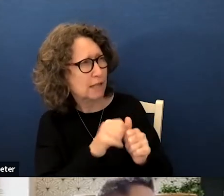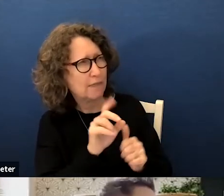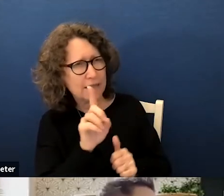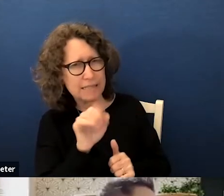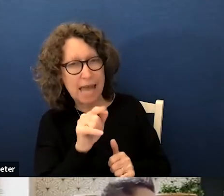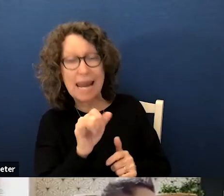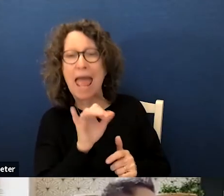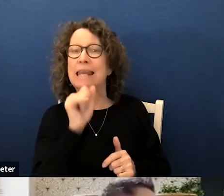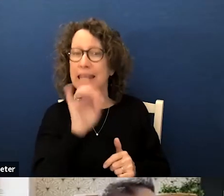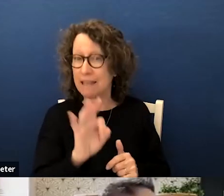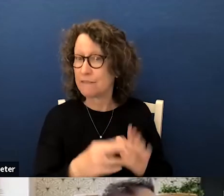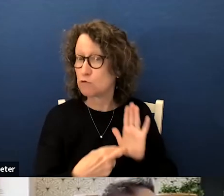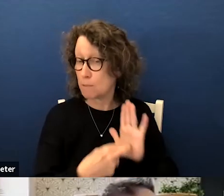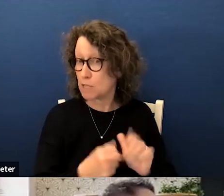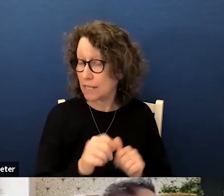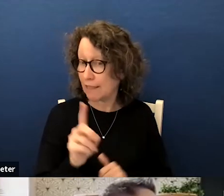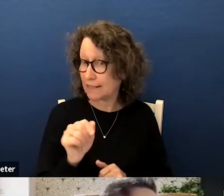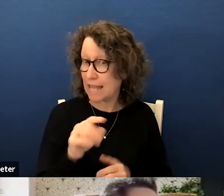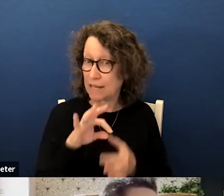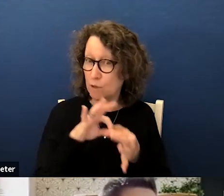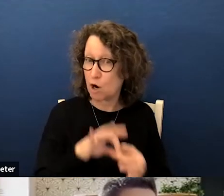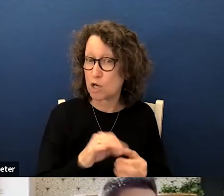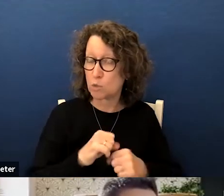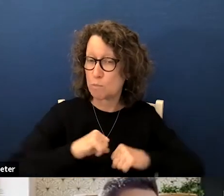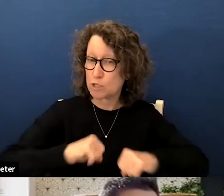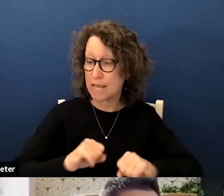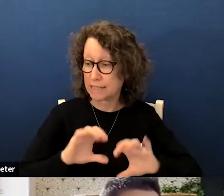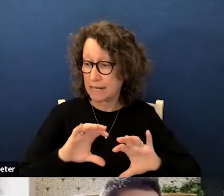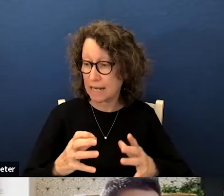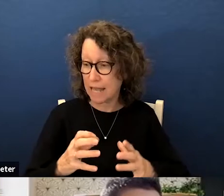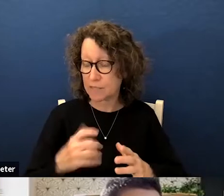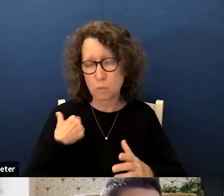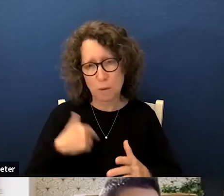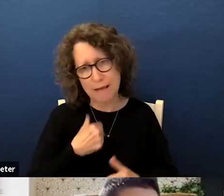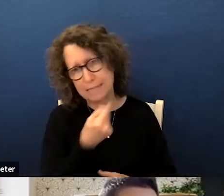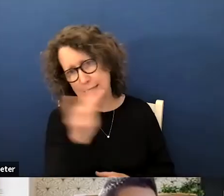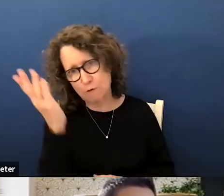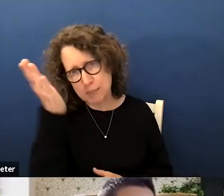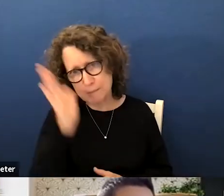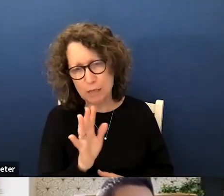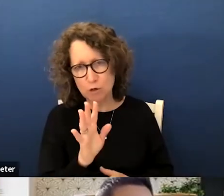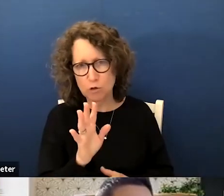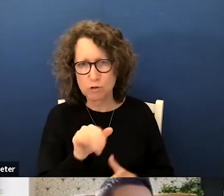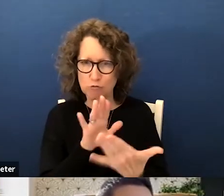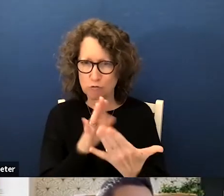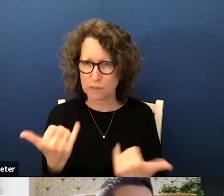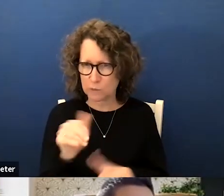if it's represented in the data with regards to protected class which is we've had several speakers speak to tonight